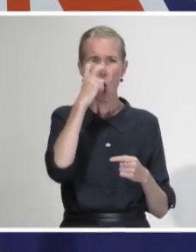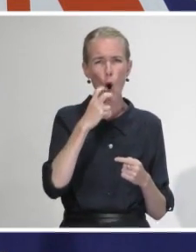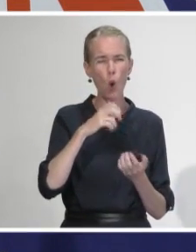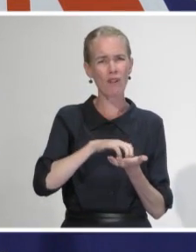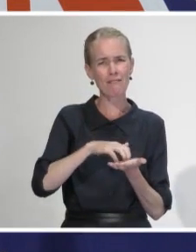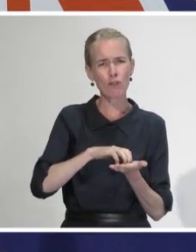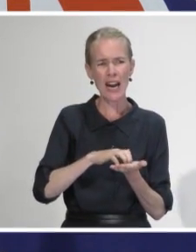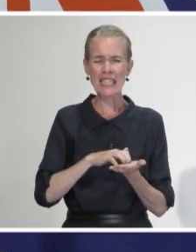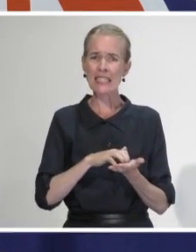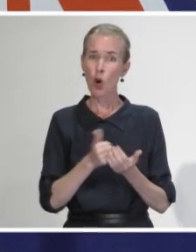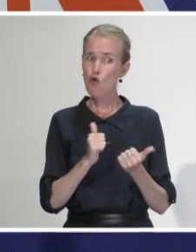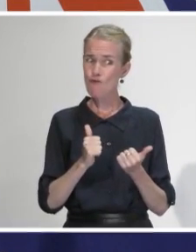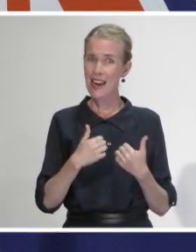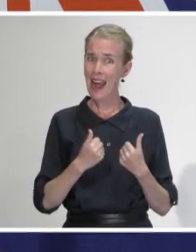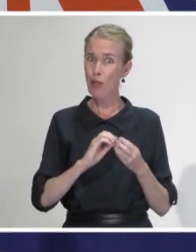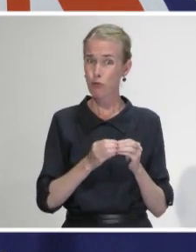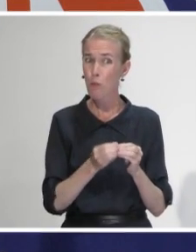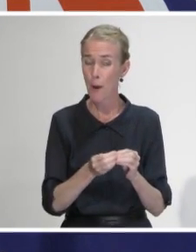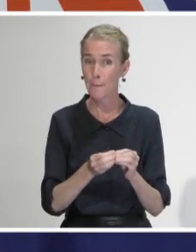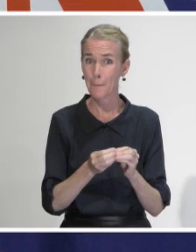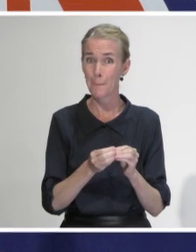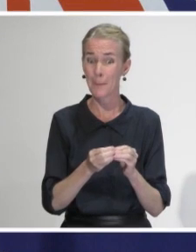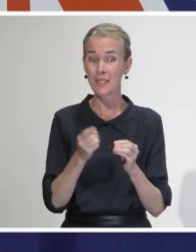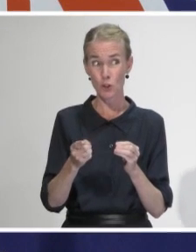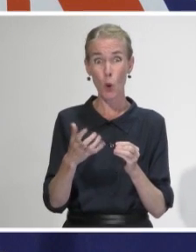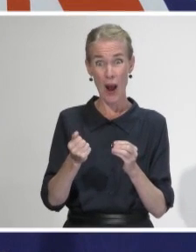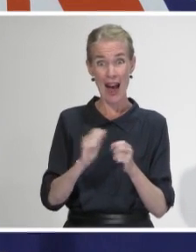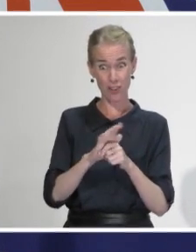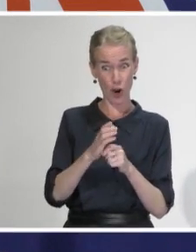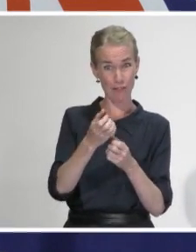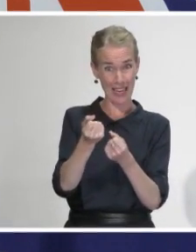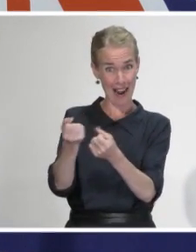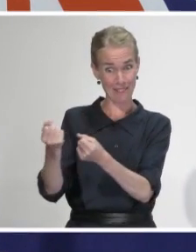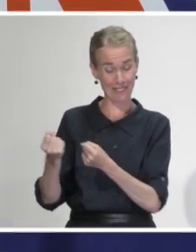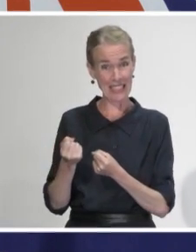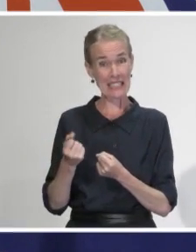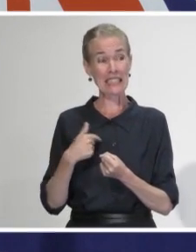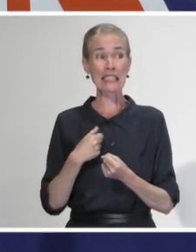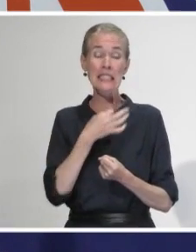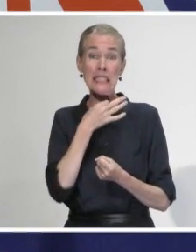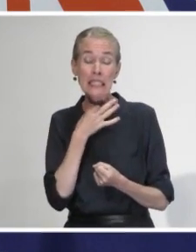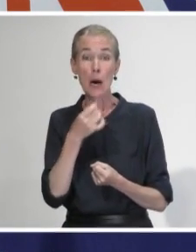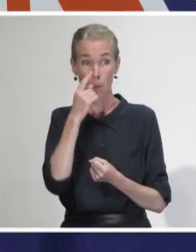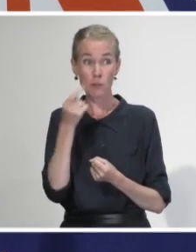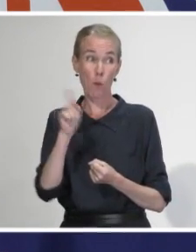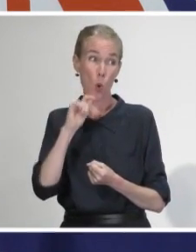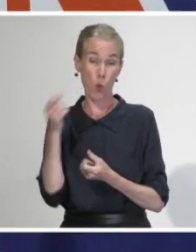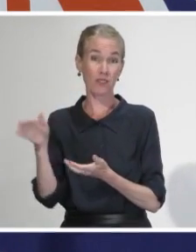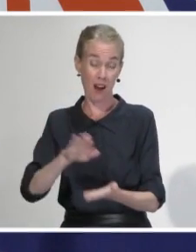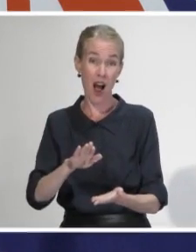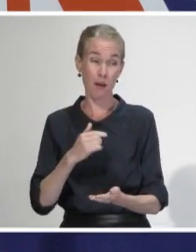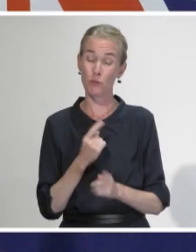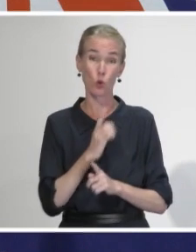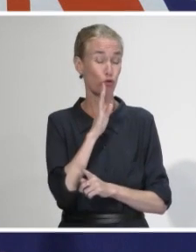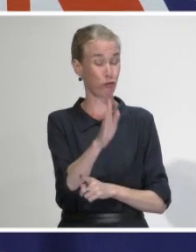is a number of them with COVID-19 infection and we may well see further deaths over coming days. Just to be honest with you about that.